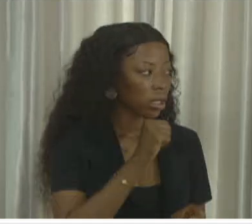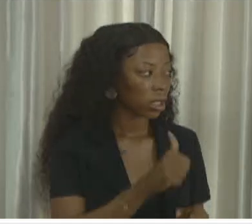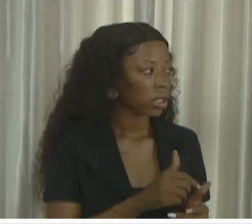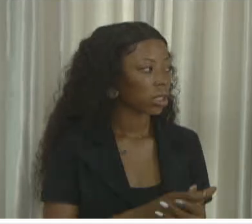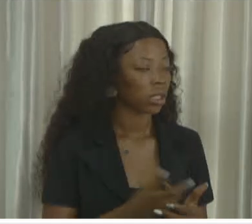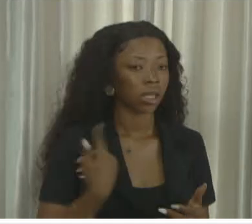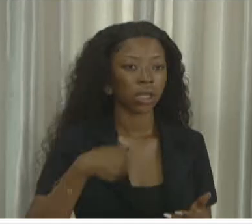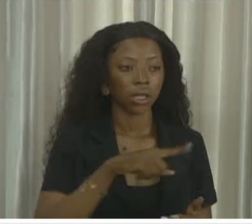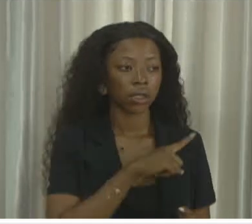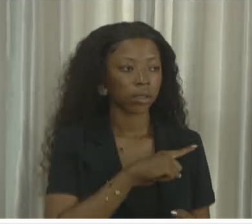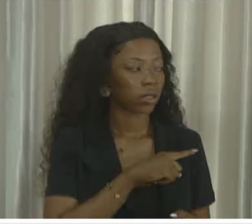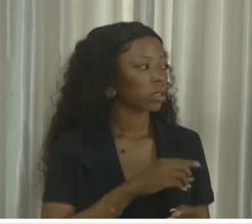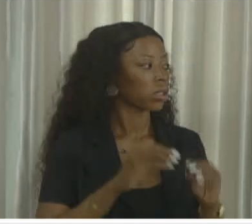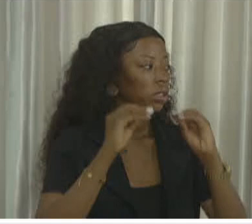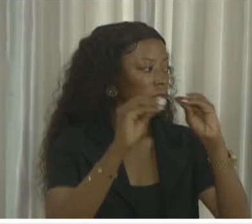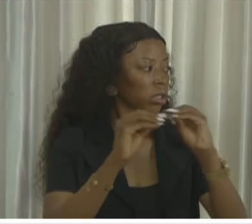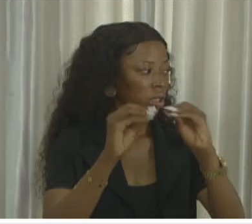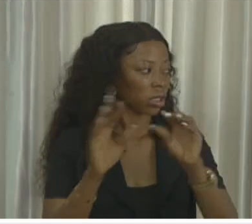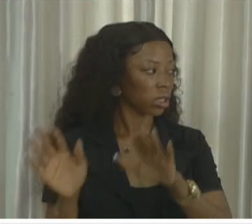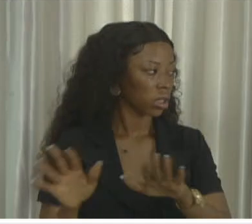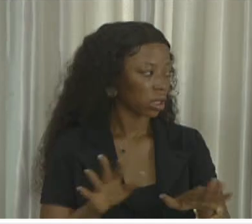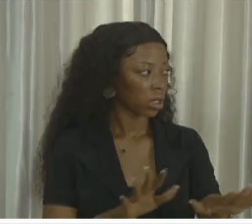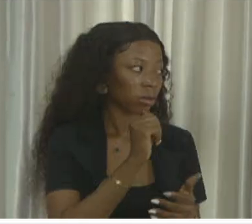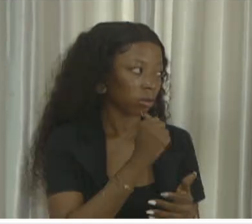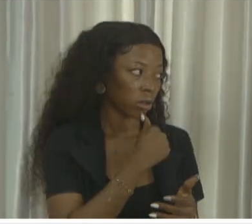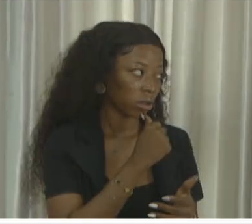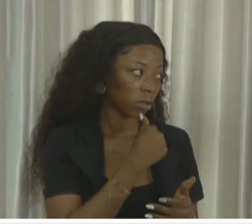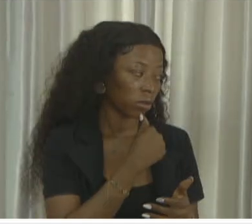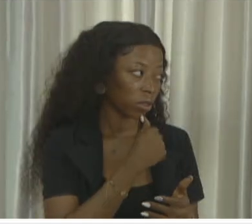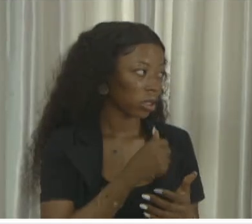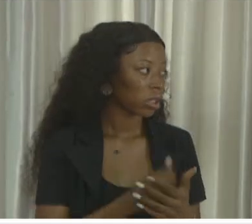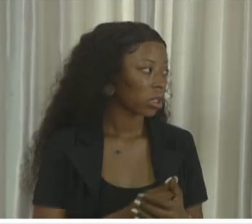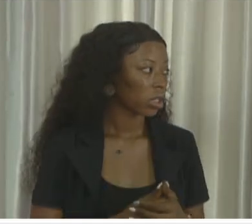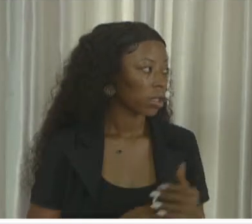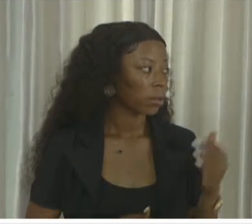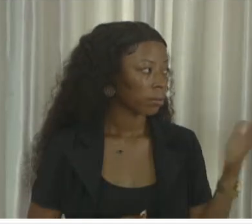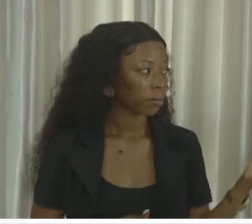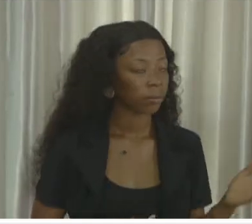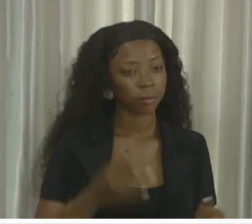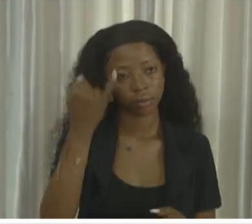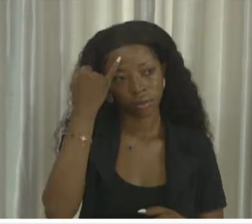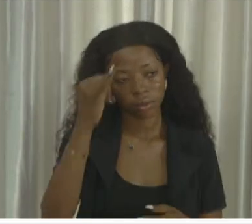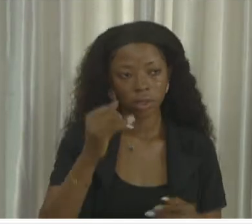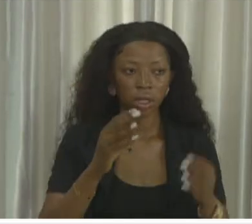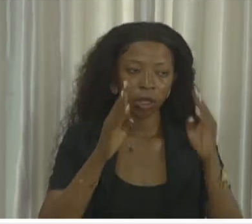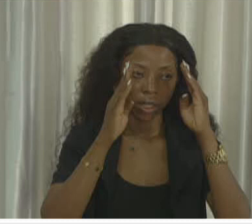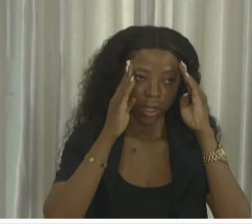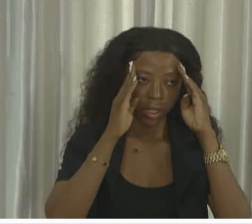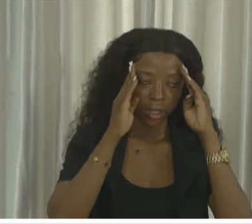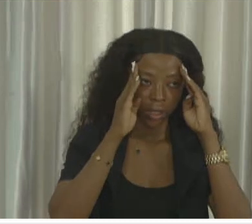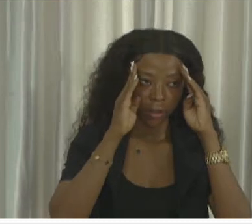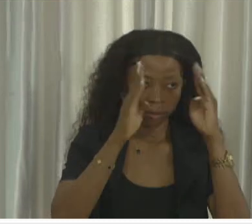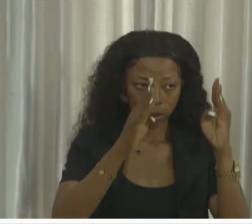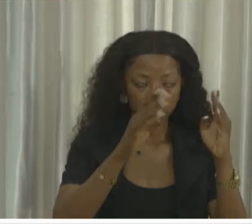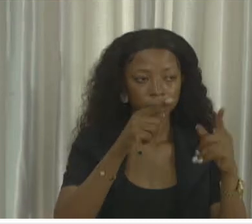apart and we serve. For teach, we begin and say, this actually happened. So me, I think, looking forward to 2024,